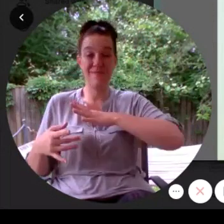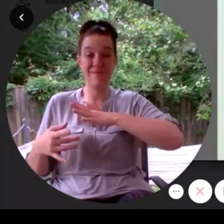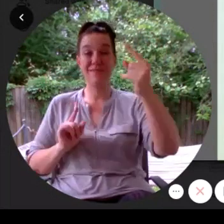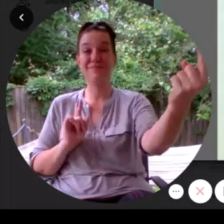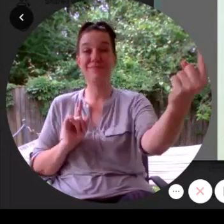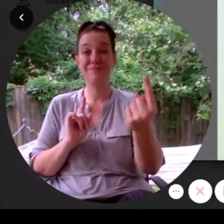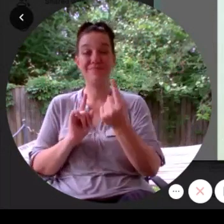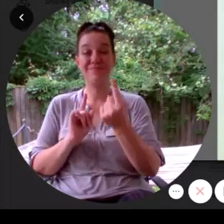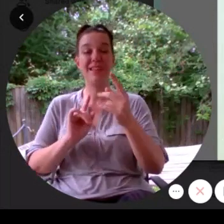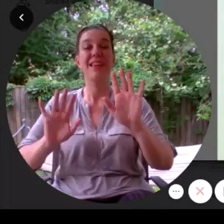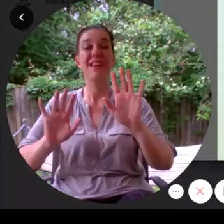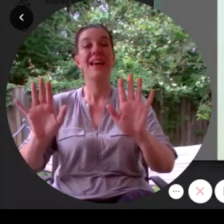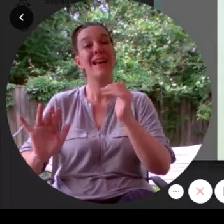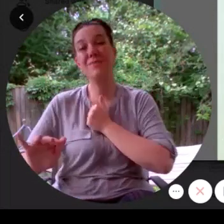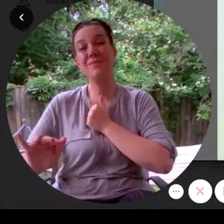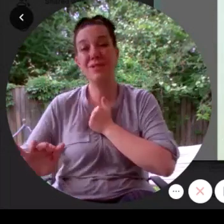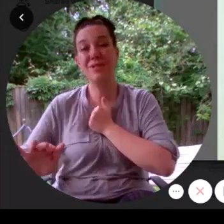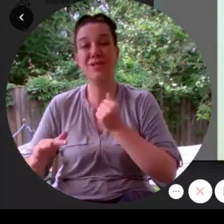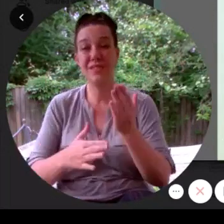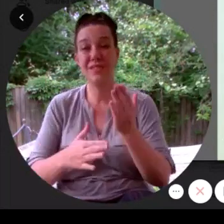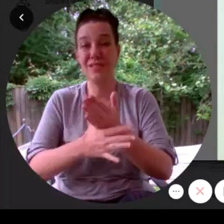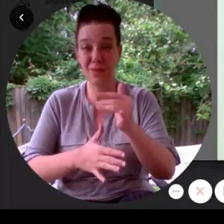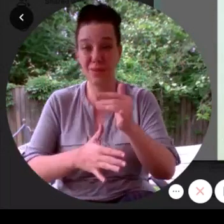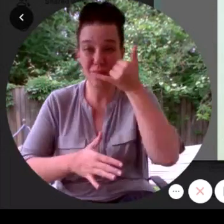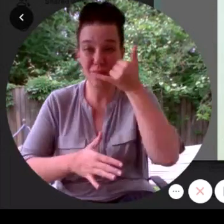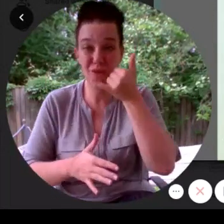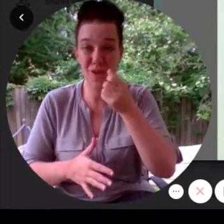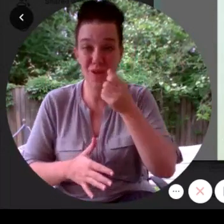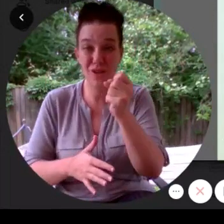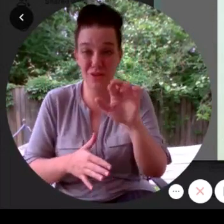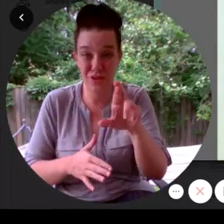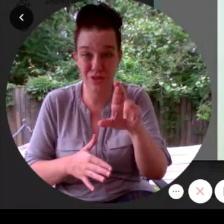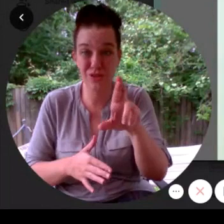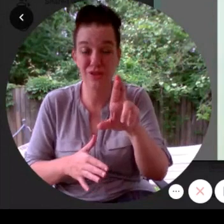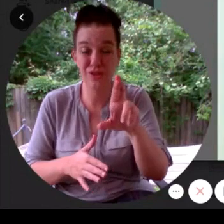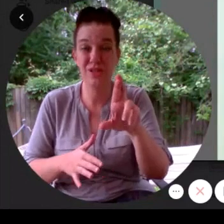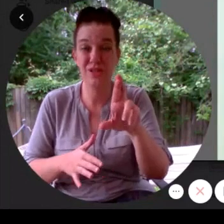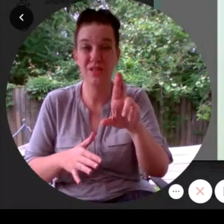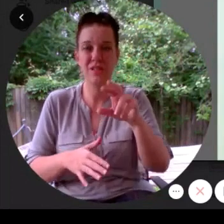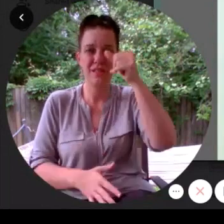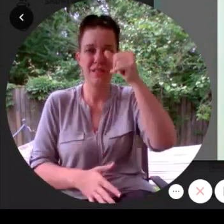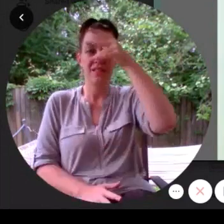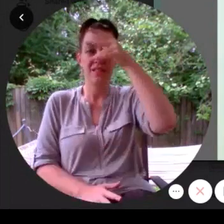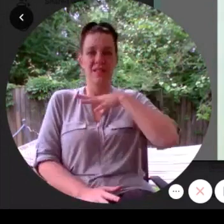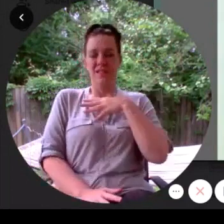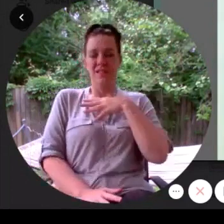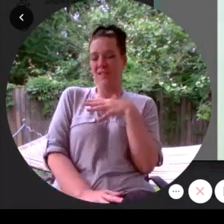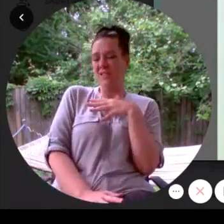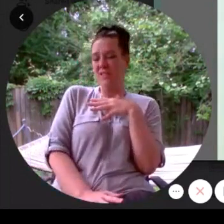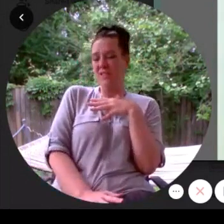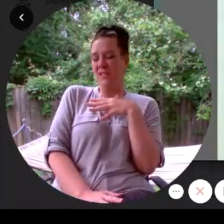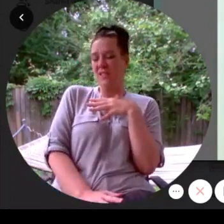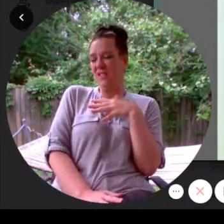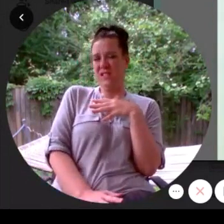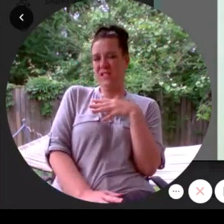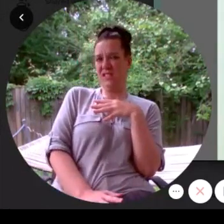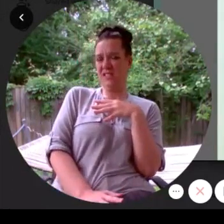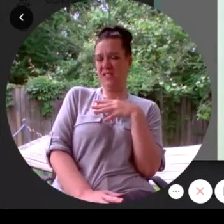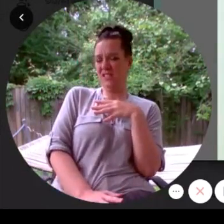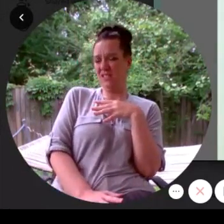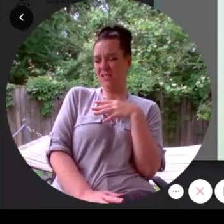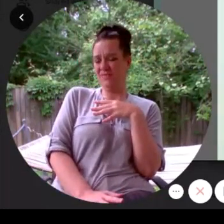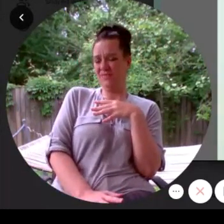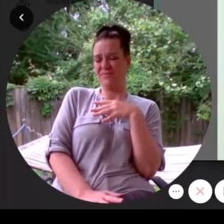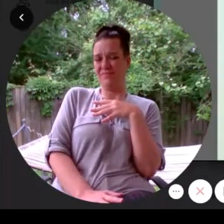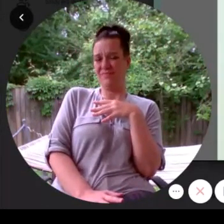Sorry to interrupt your call, sir. The man looked irritated. Hold on,